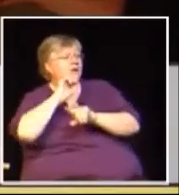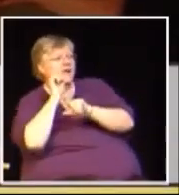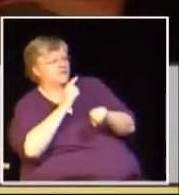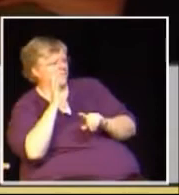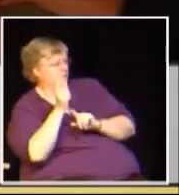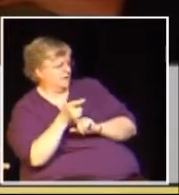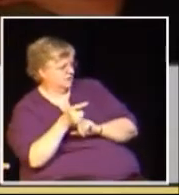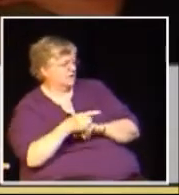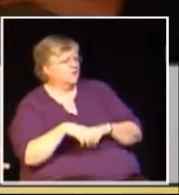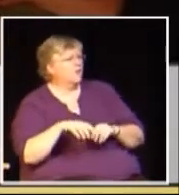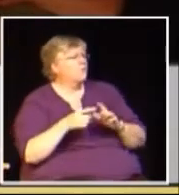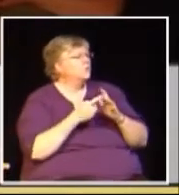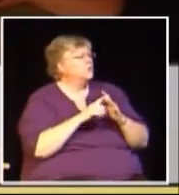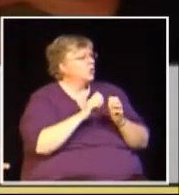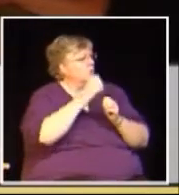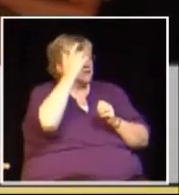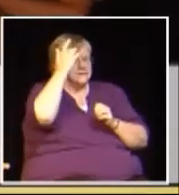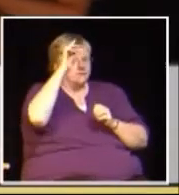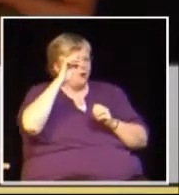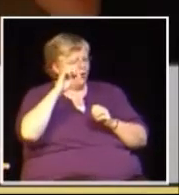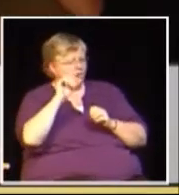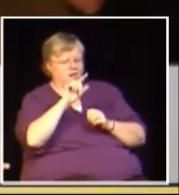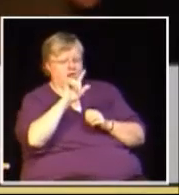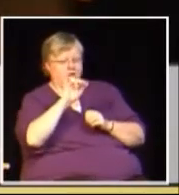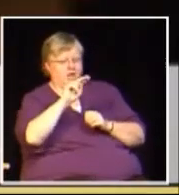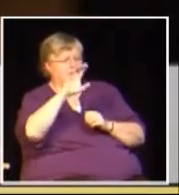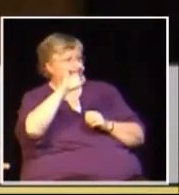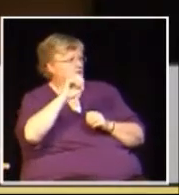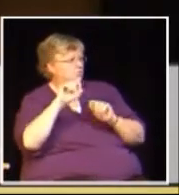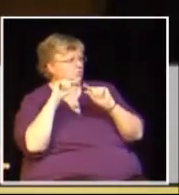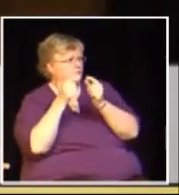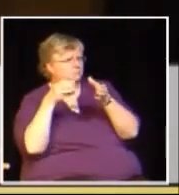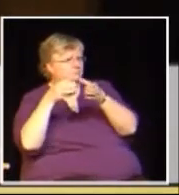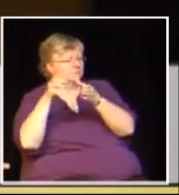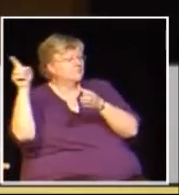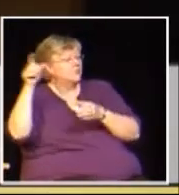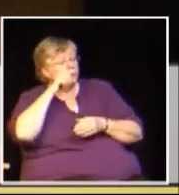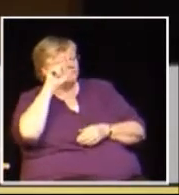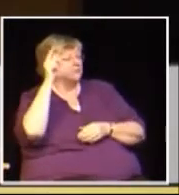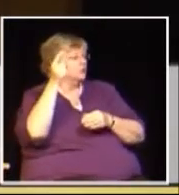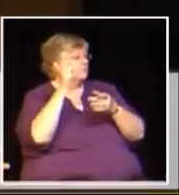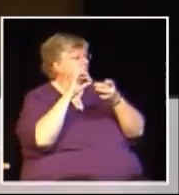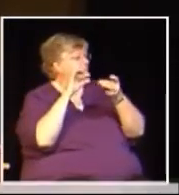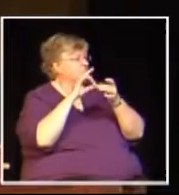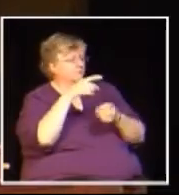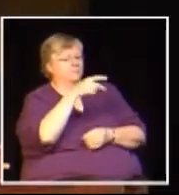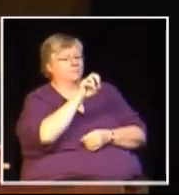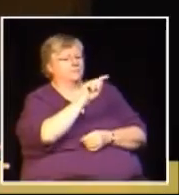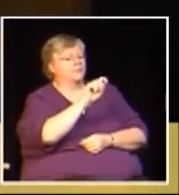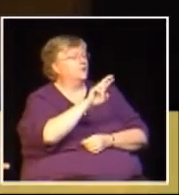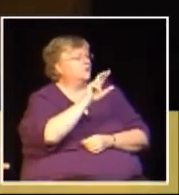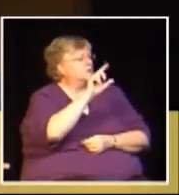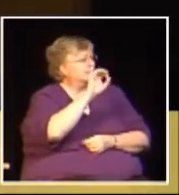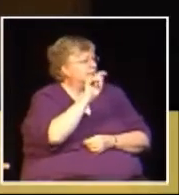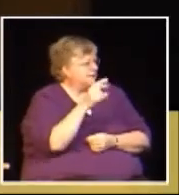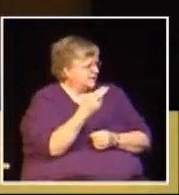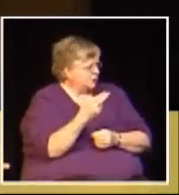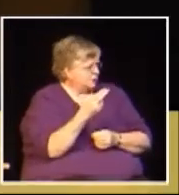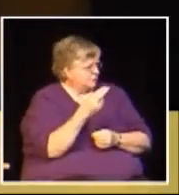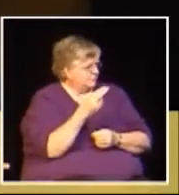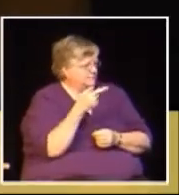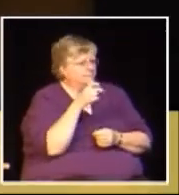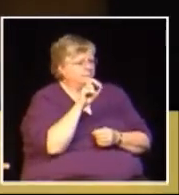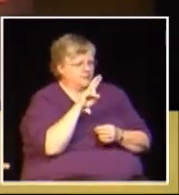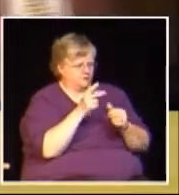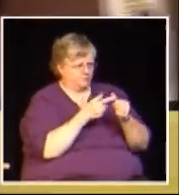Alliance side is first up today and I will ask Peter Leach to begin their presentation of 10 minutes.